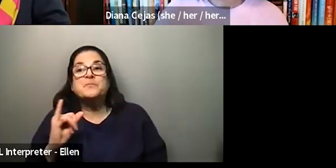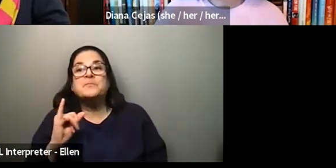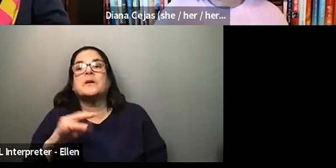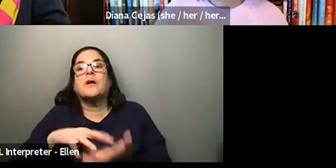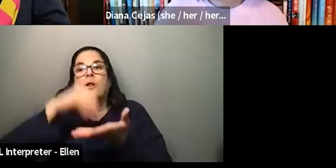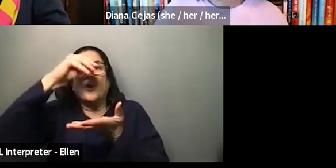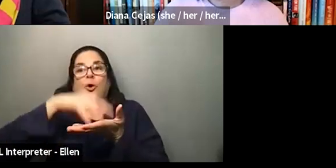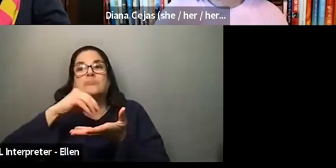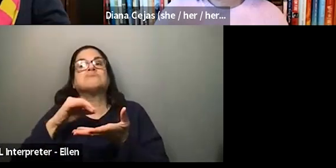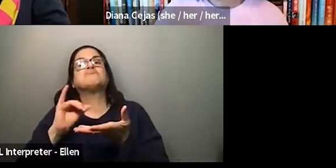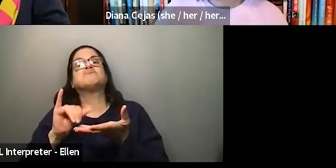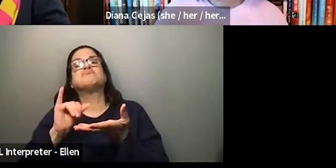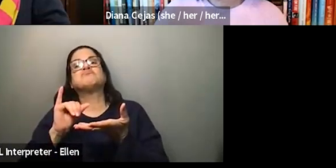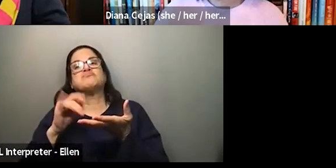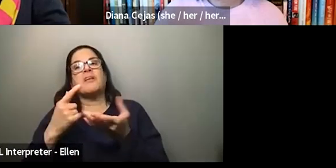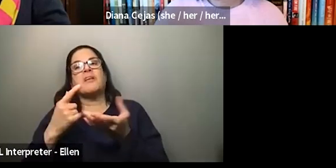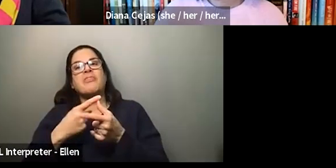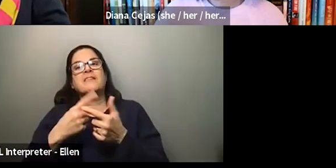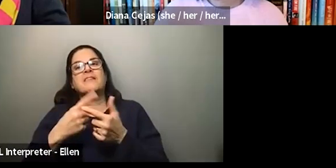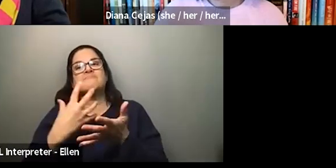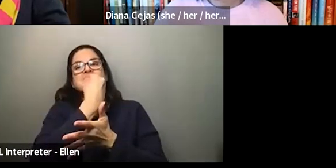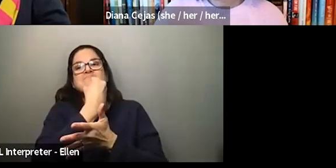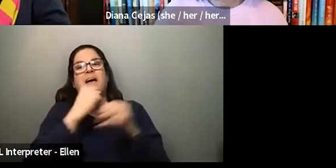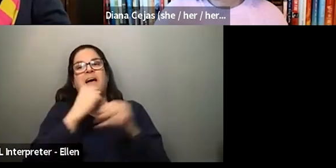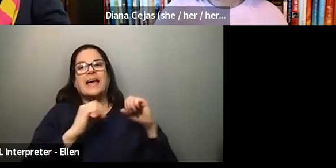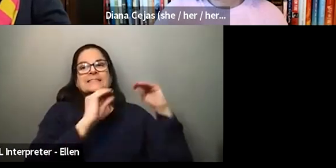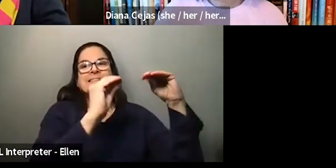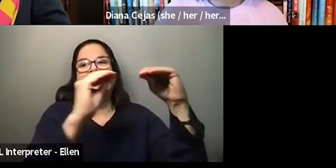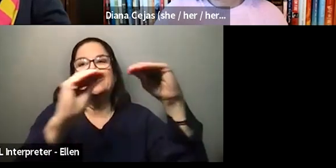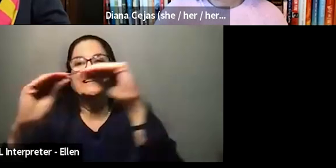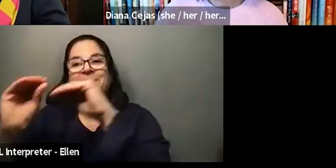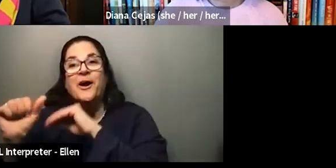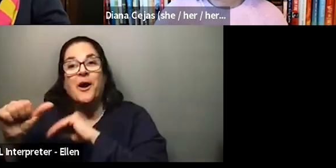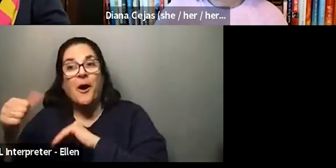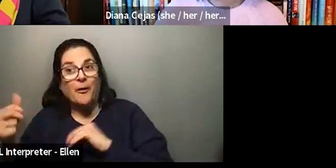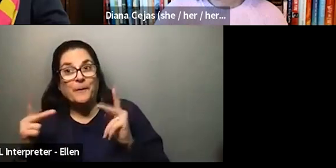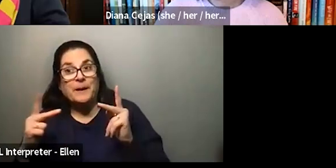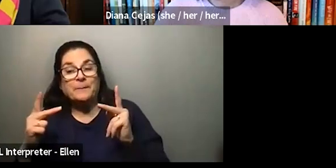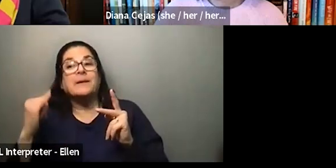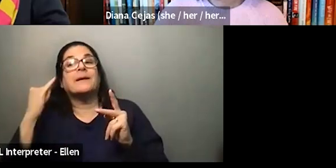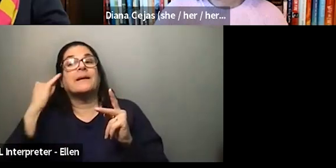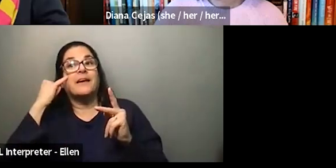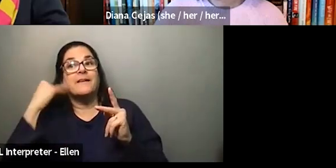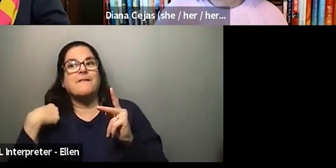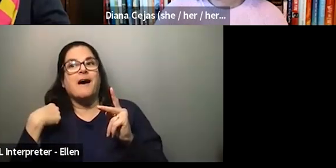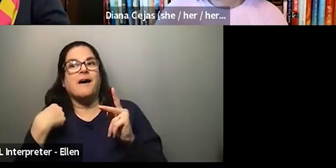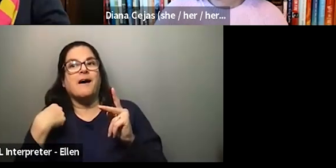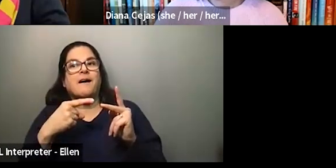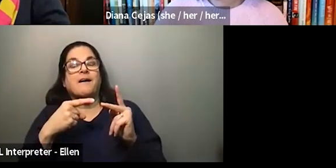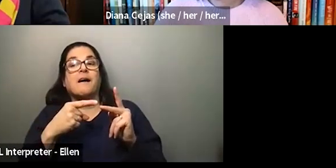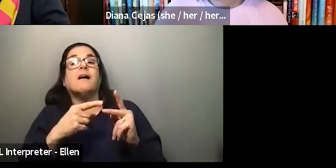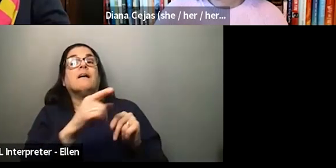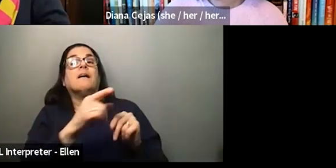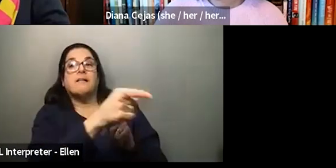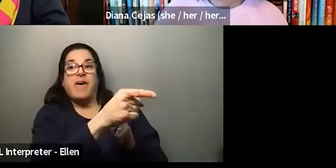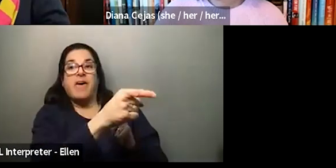people. And I used to be nervous that when I called out other people's biased or ableist comments, that they would then